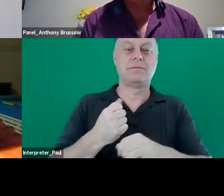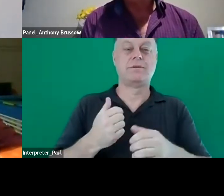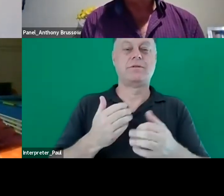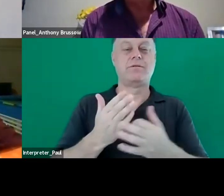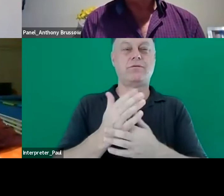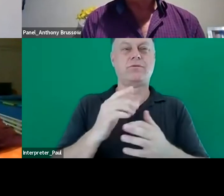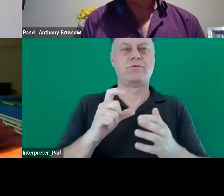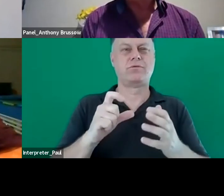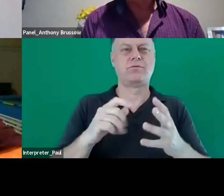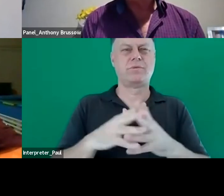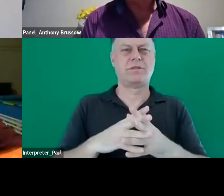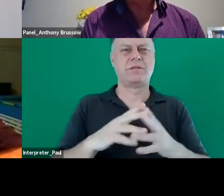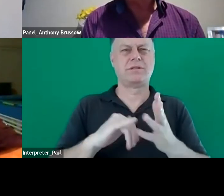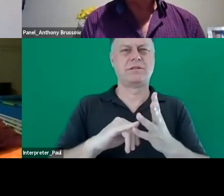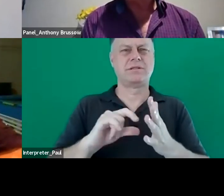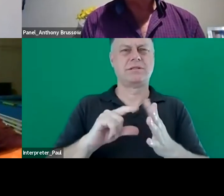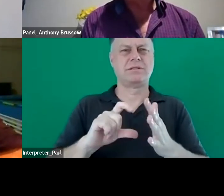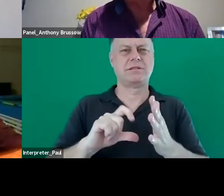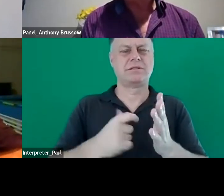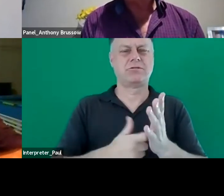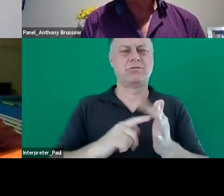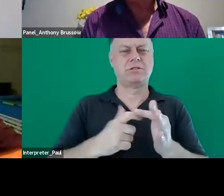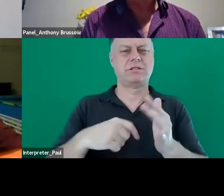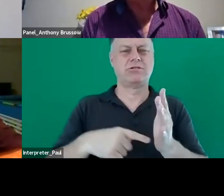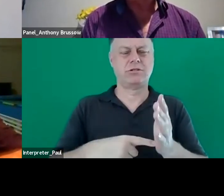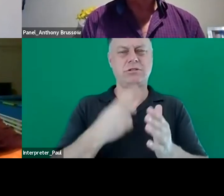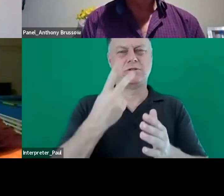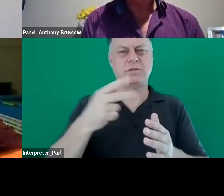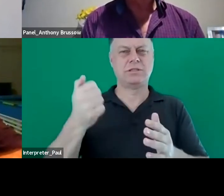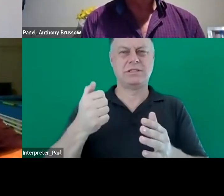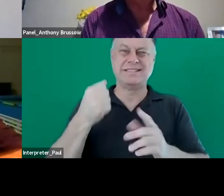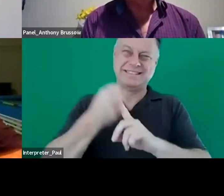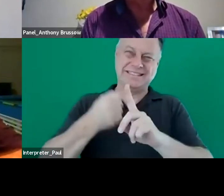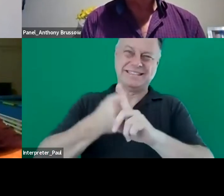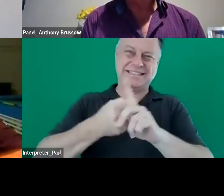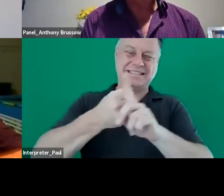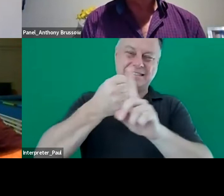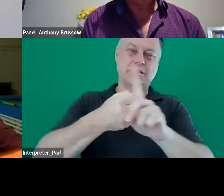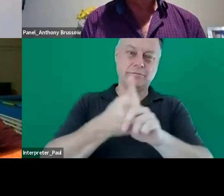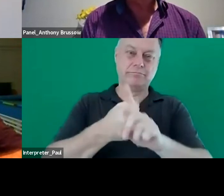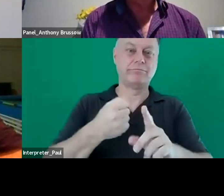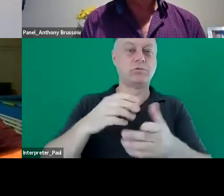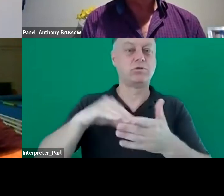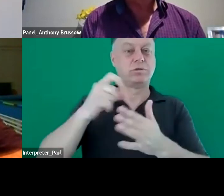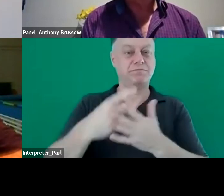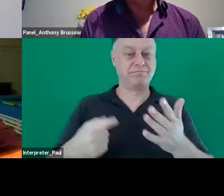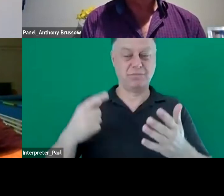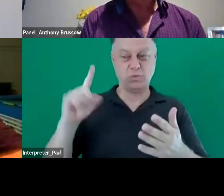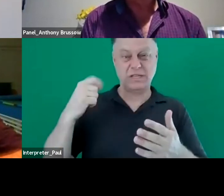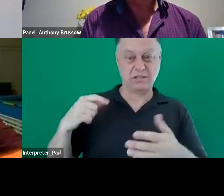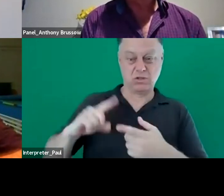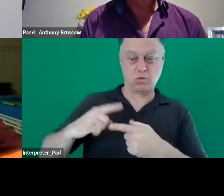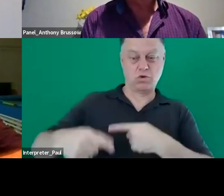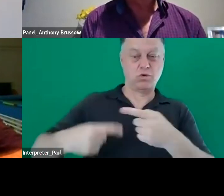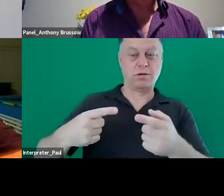secretary in 2016 for young people with disabilities and it still got its legacy today where it ran its um